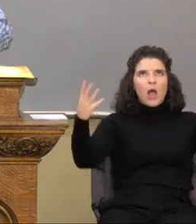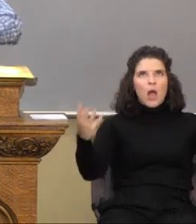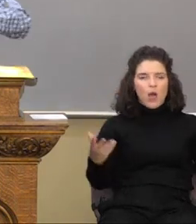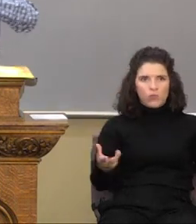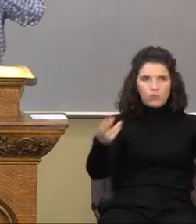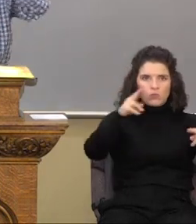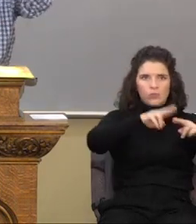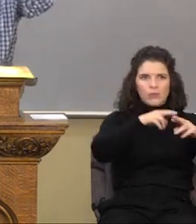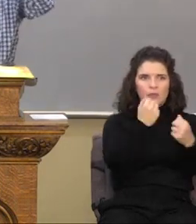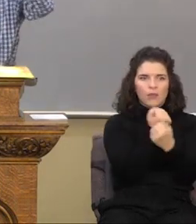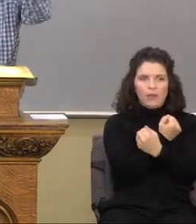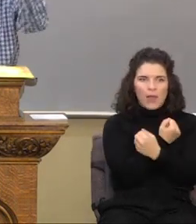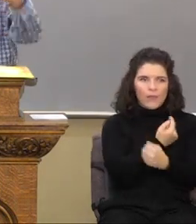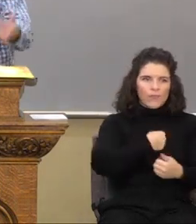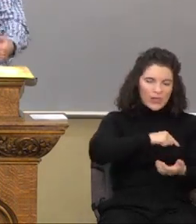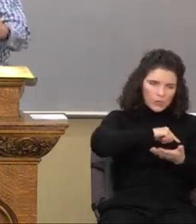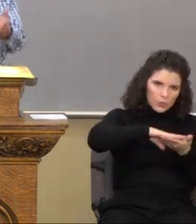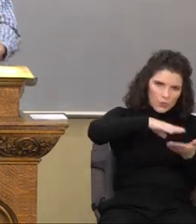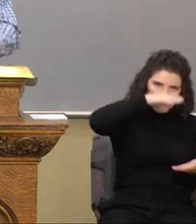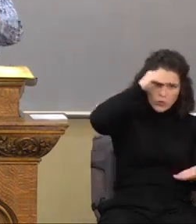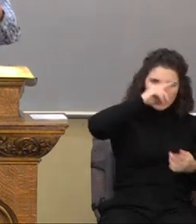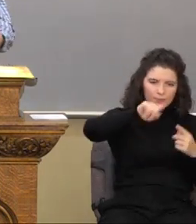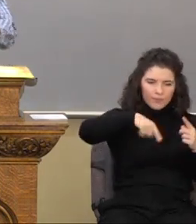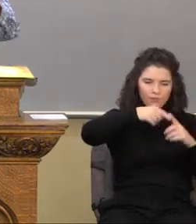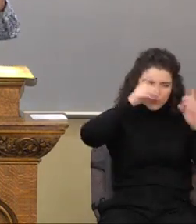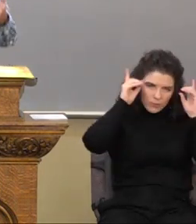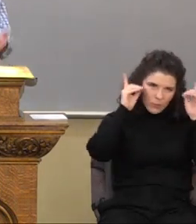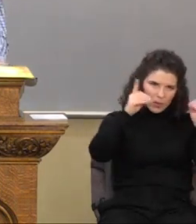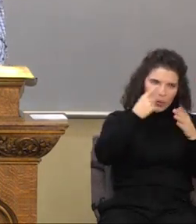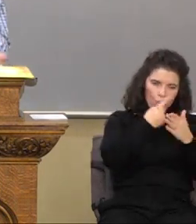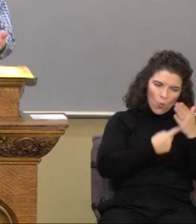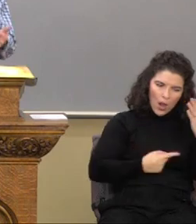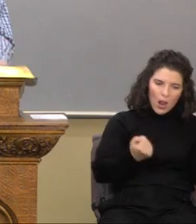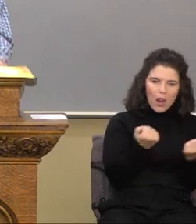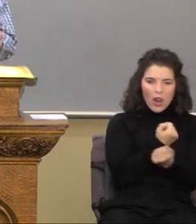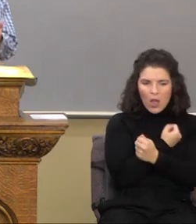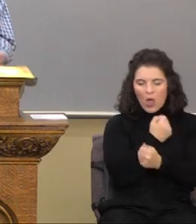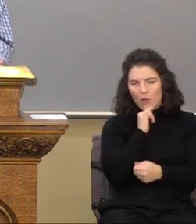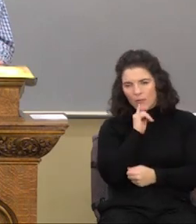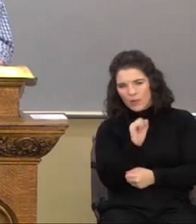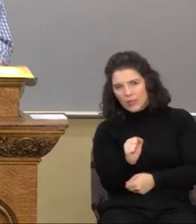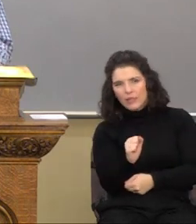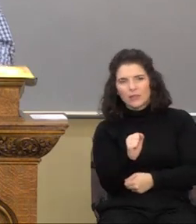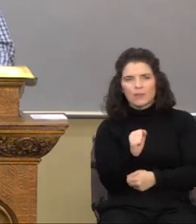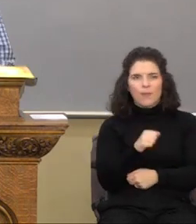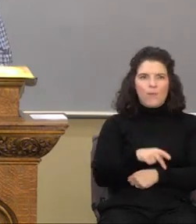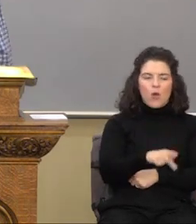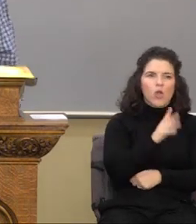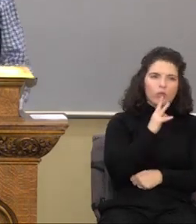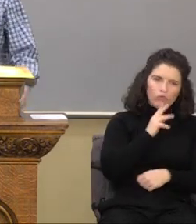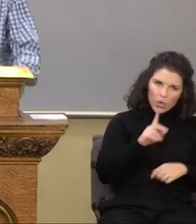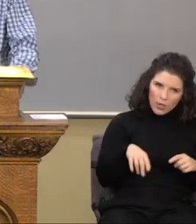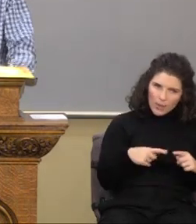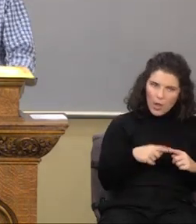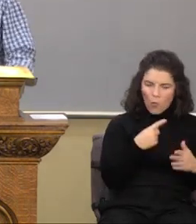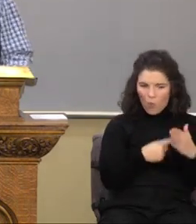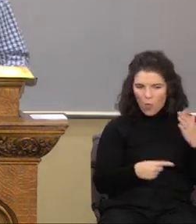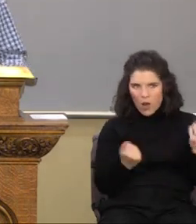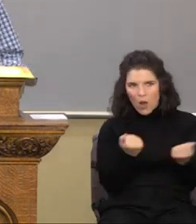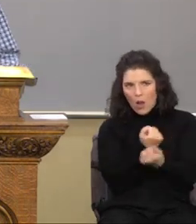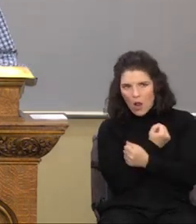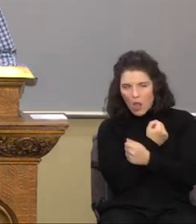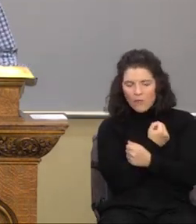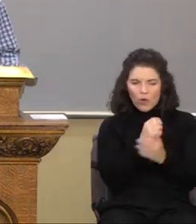doctrine, as we learn about what love is Paul talking about. What love are we a